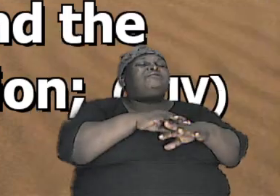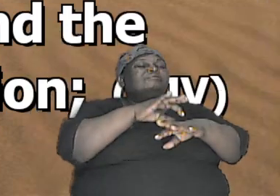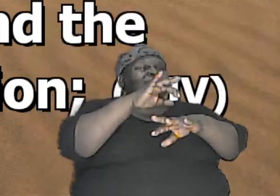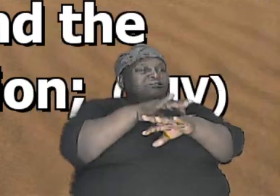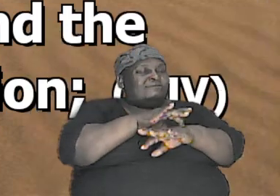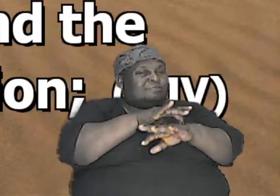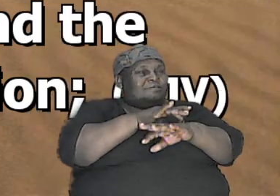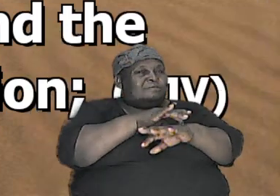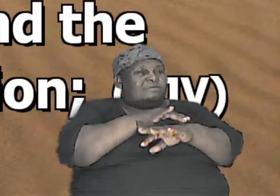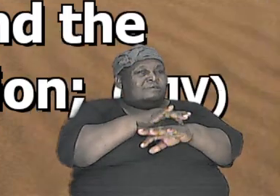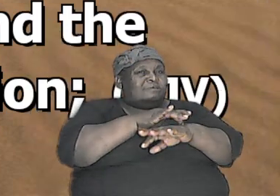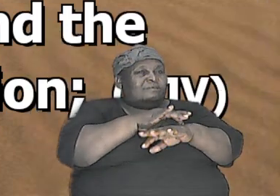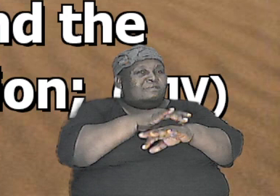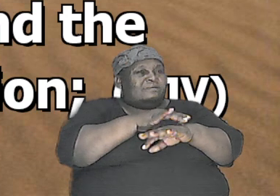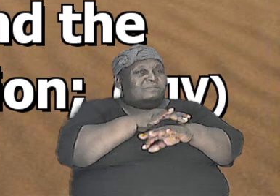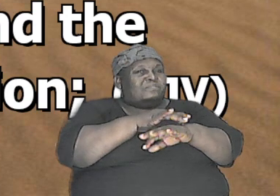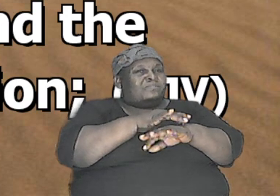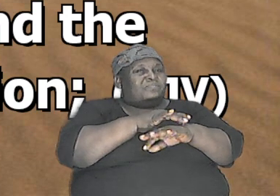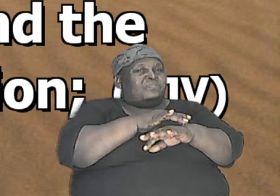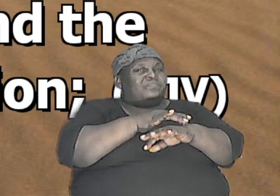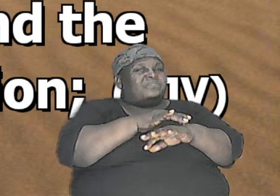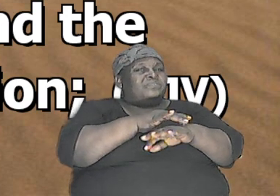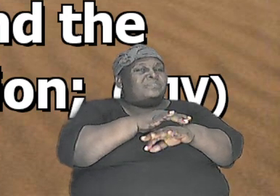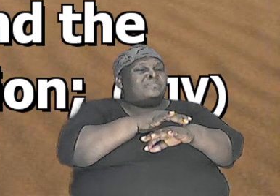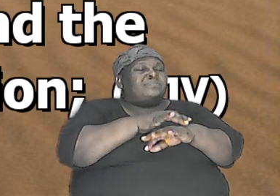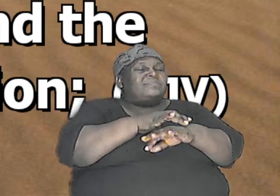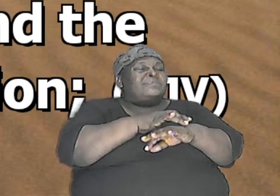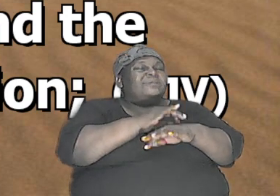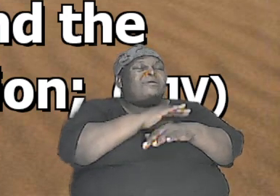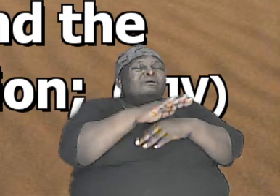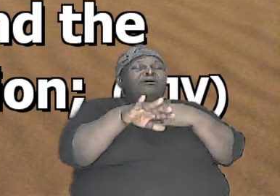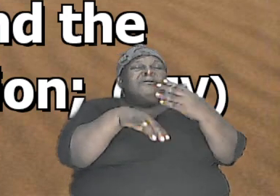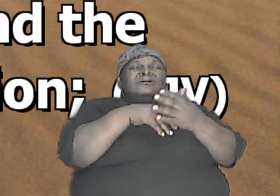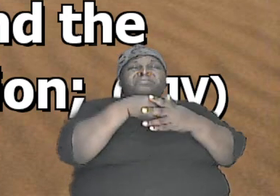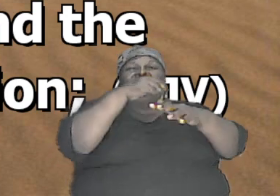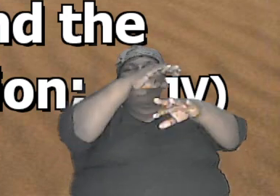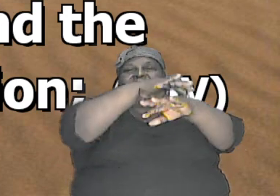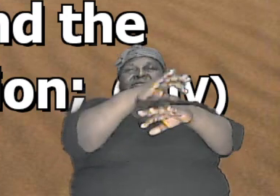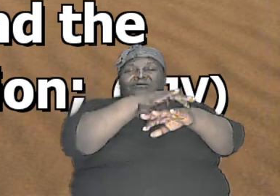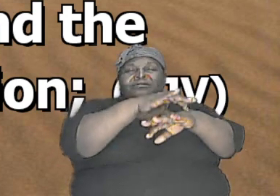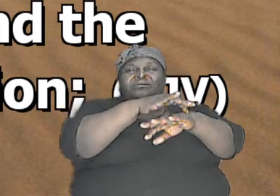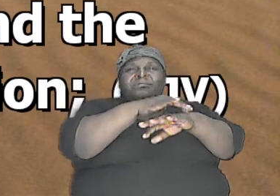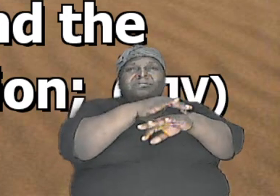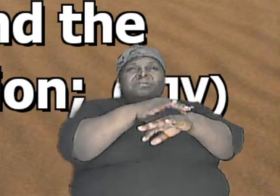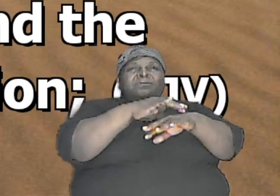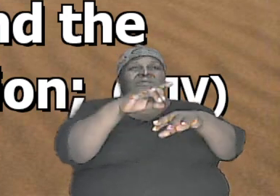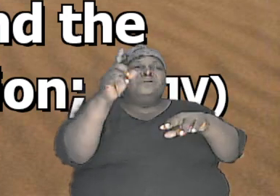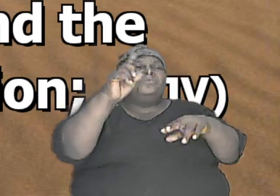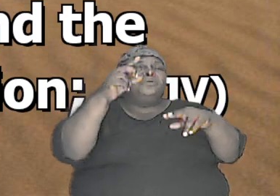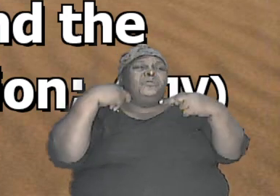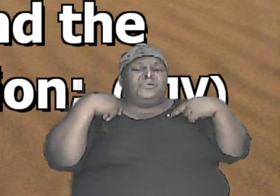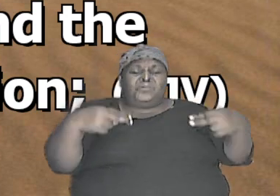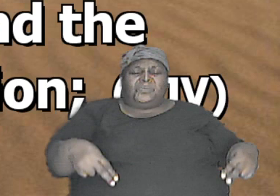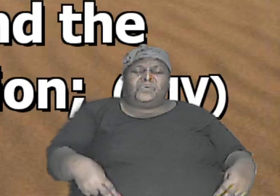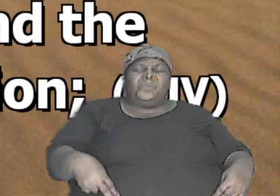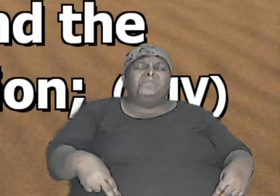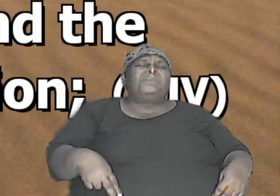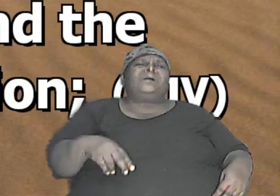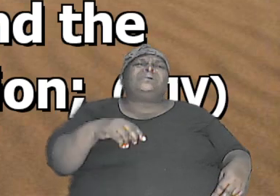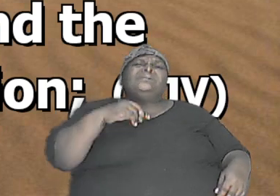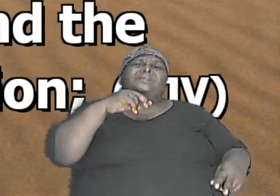face of the earth so brothers and sisters right across the length and breadth of the earth where humankind is